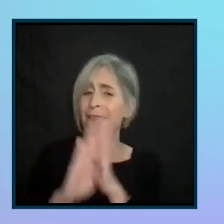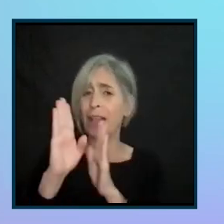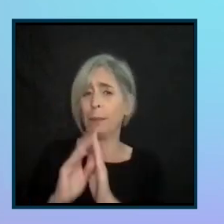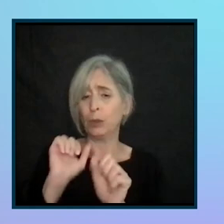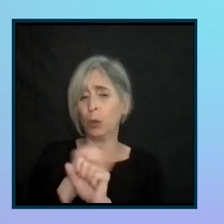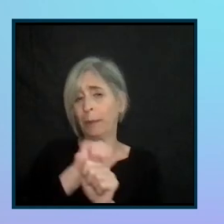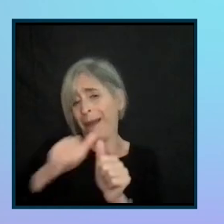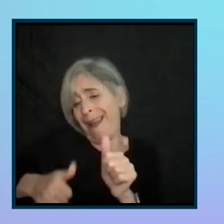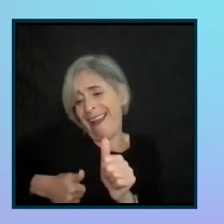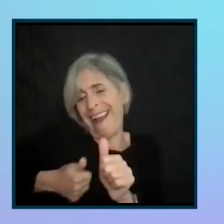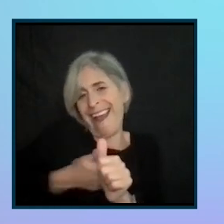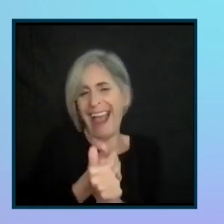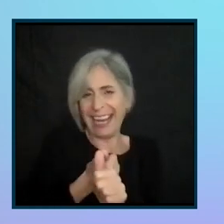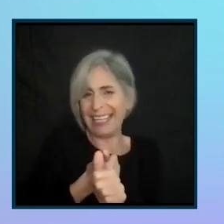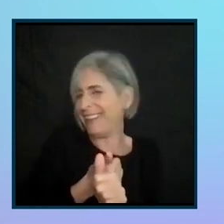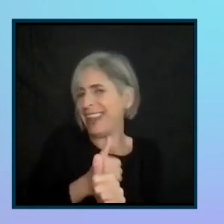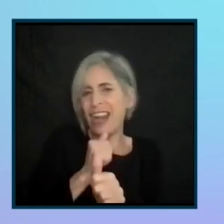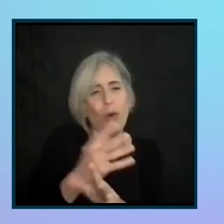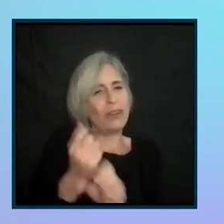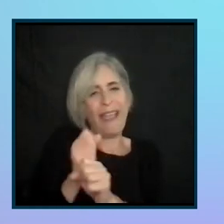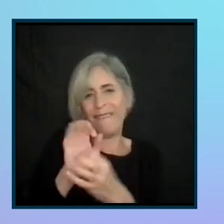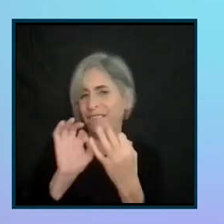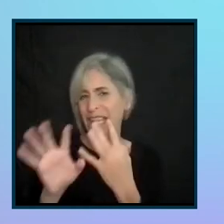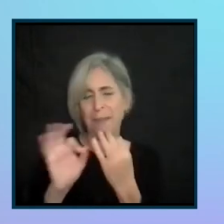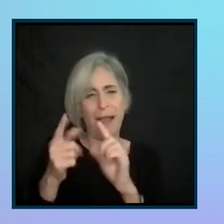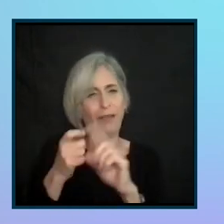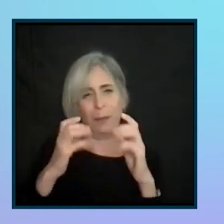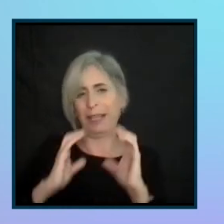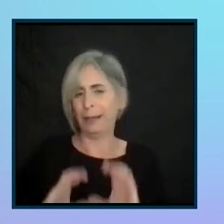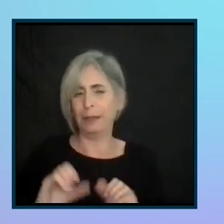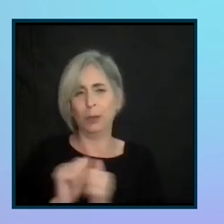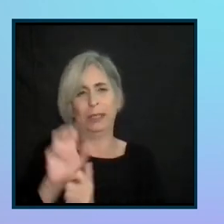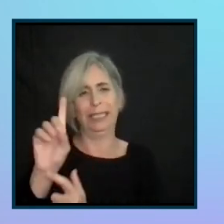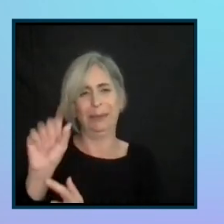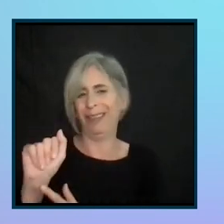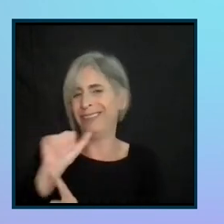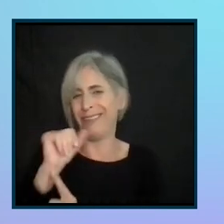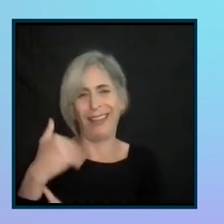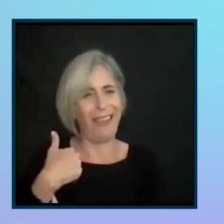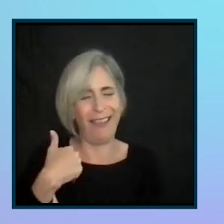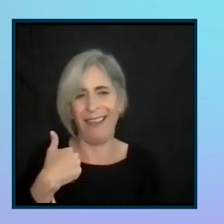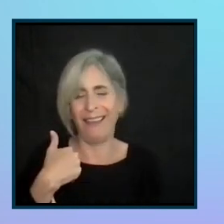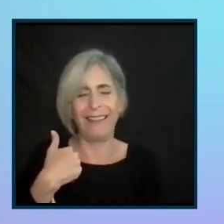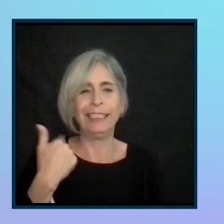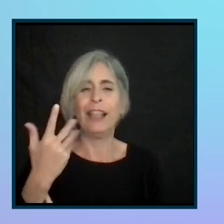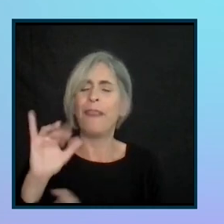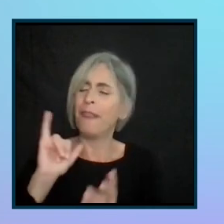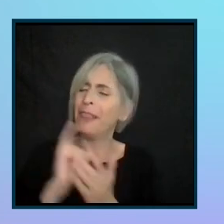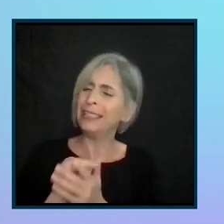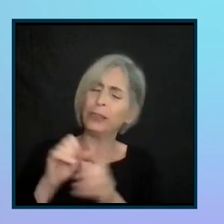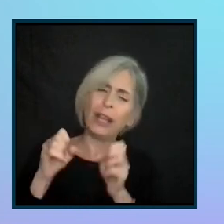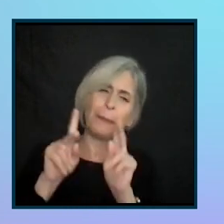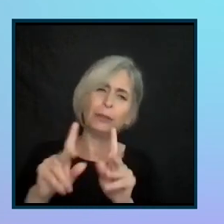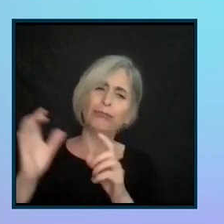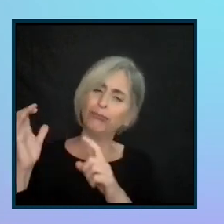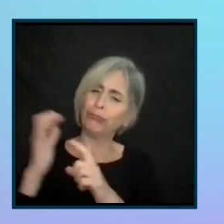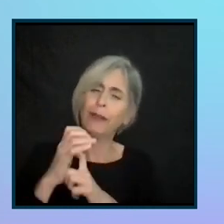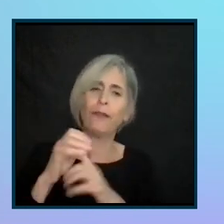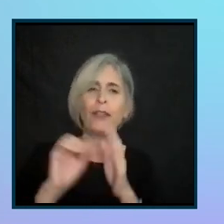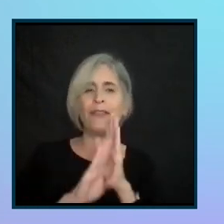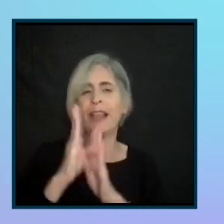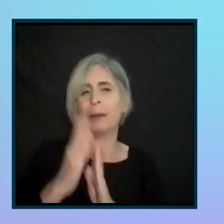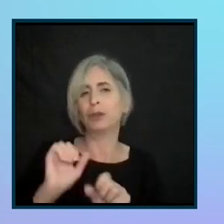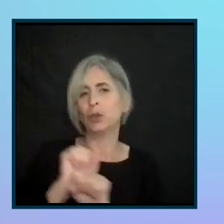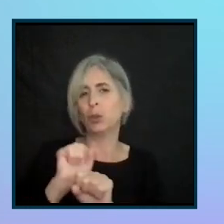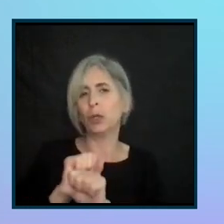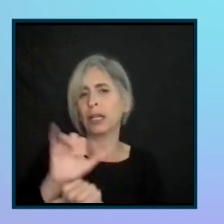the scenes and they never get feedback from their customers with disabilities. So this was a great way for the developers that work